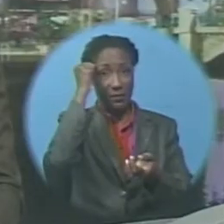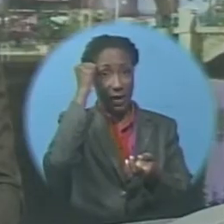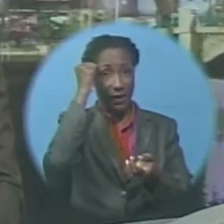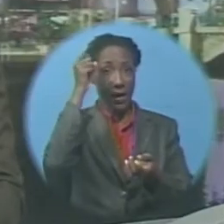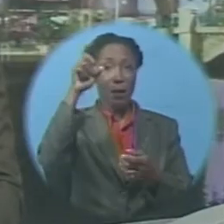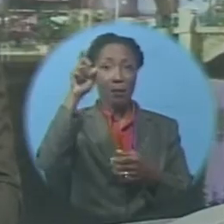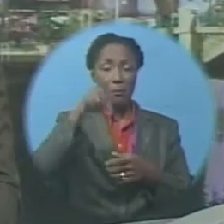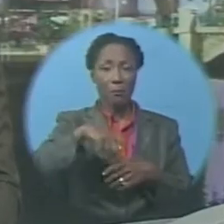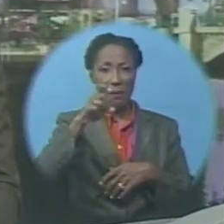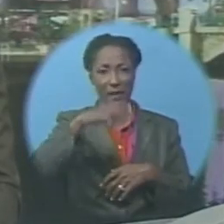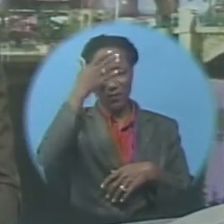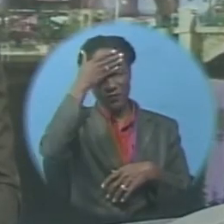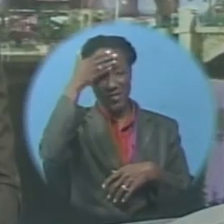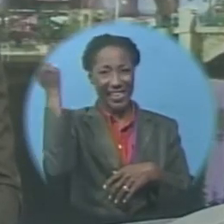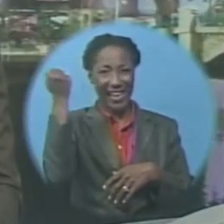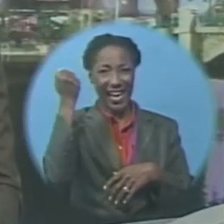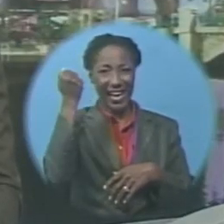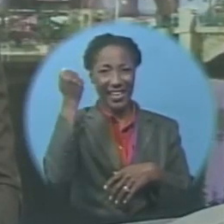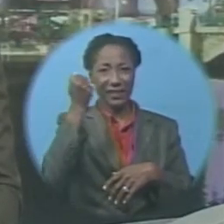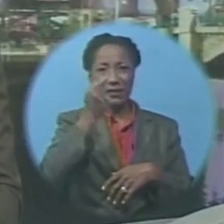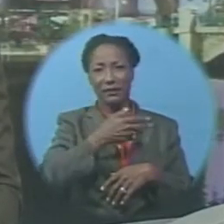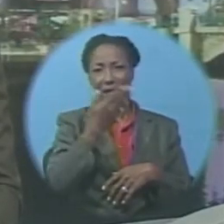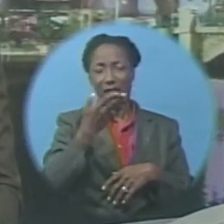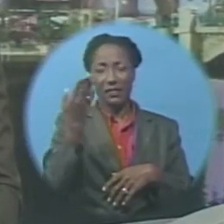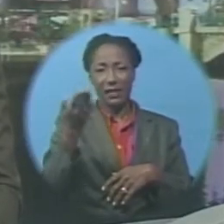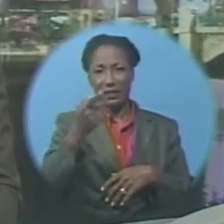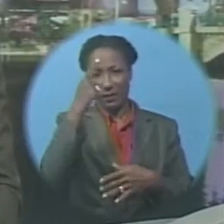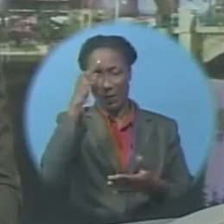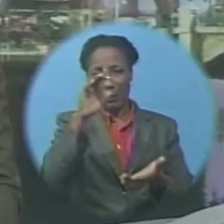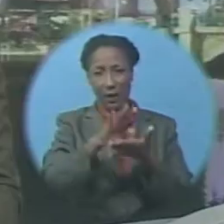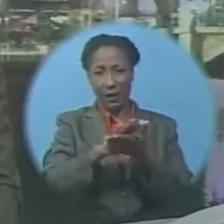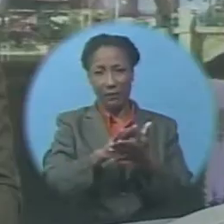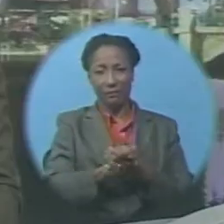debunk some of the myths believed to be true over the years.